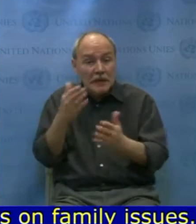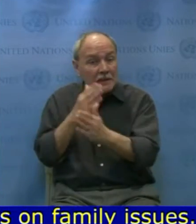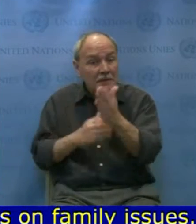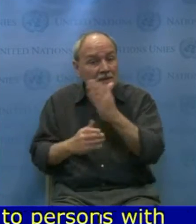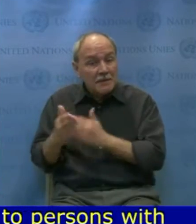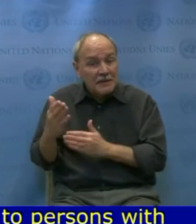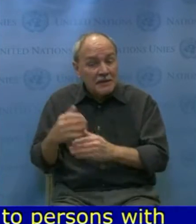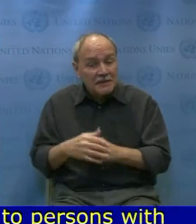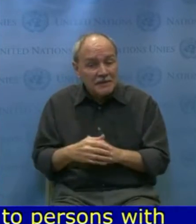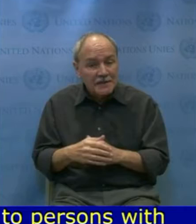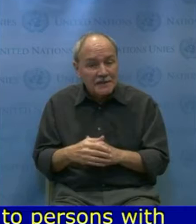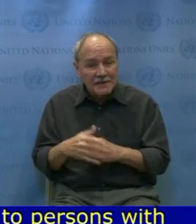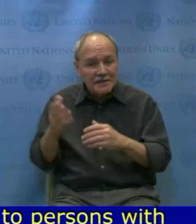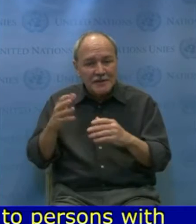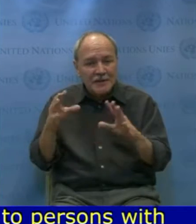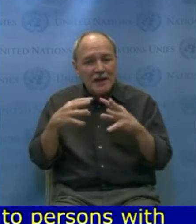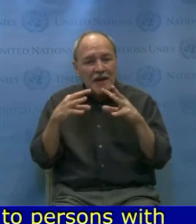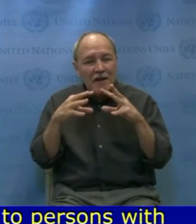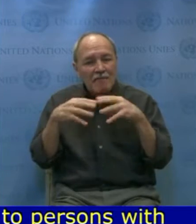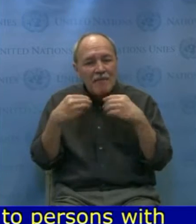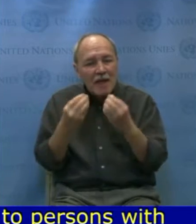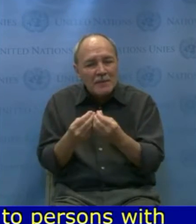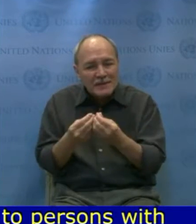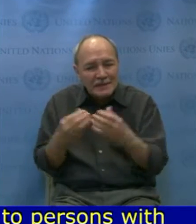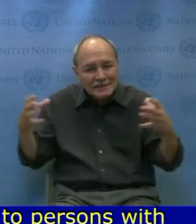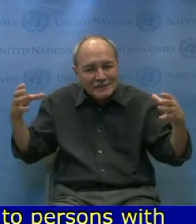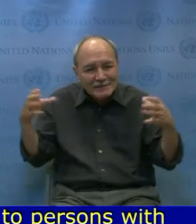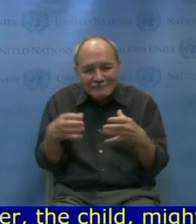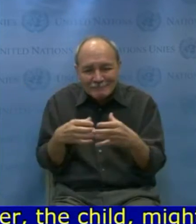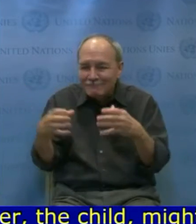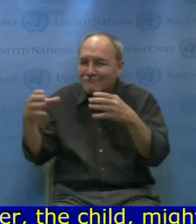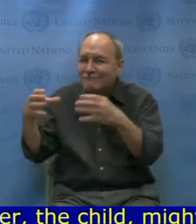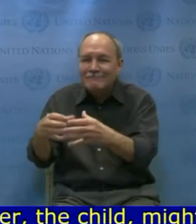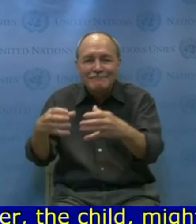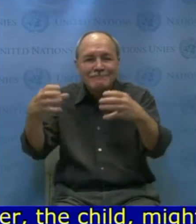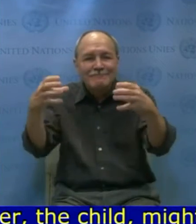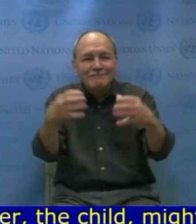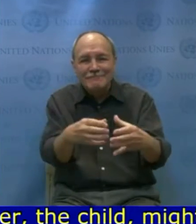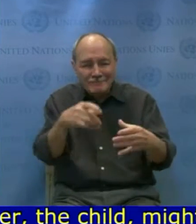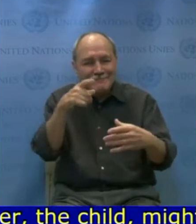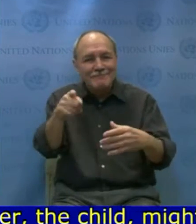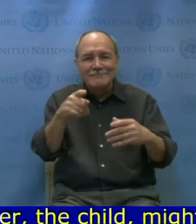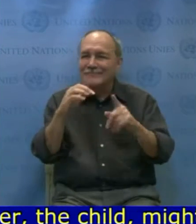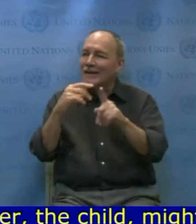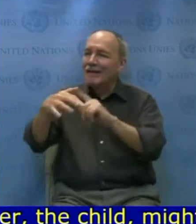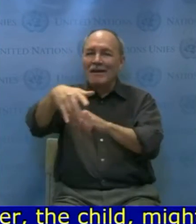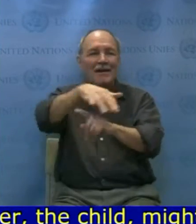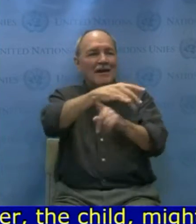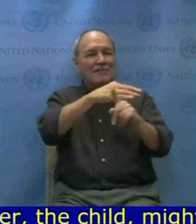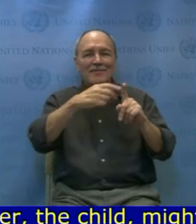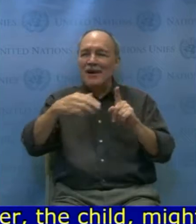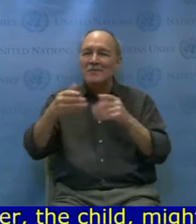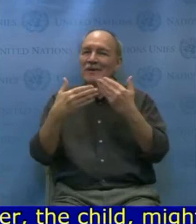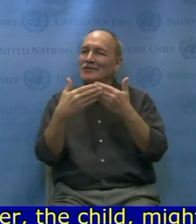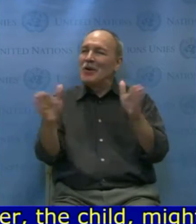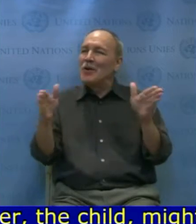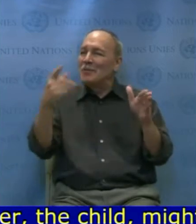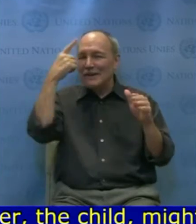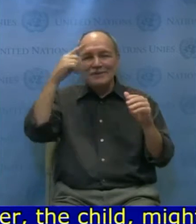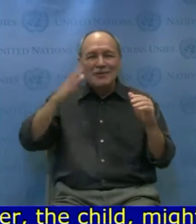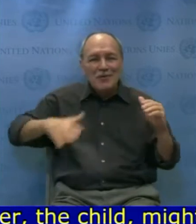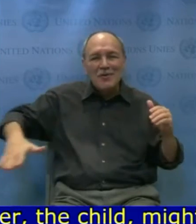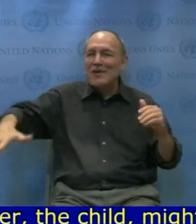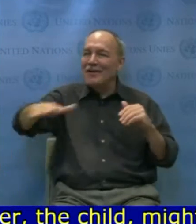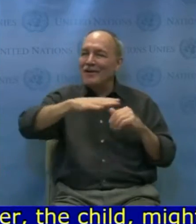reunite in environments that are inclusive and accessible, so that there they can spend quality time together.